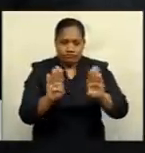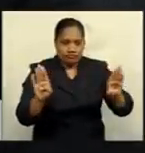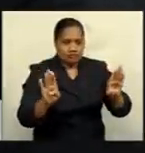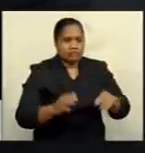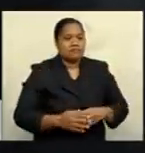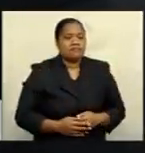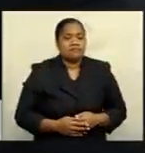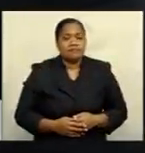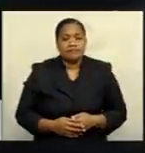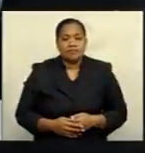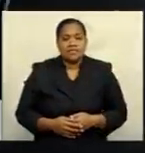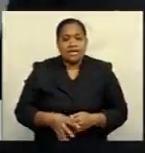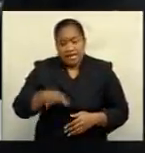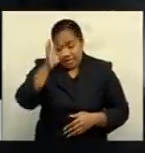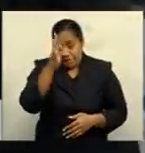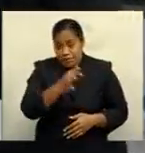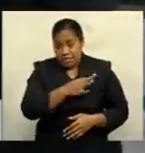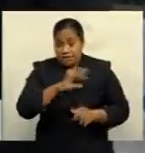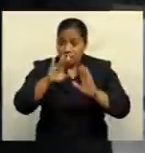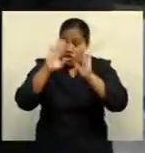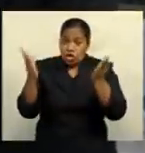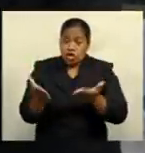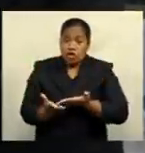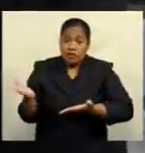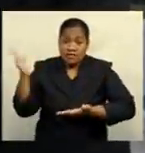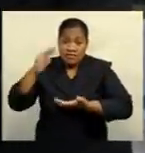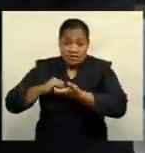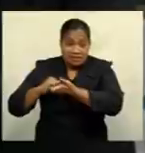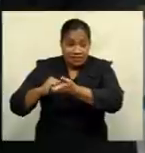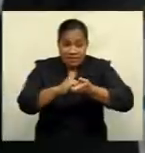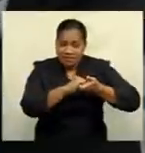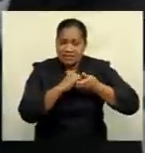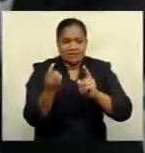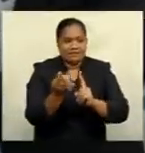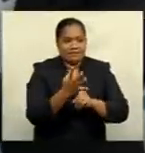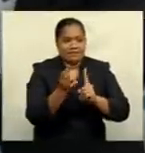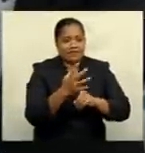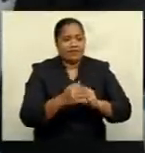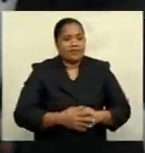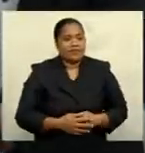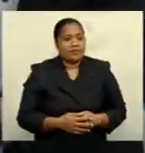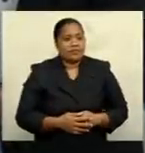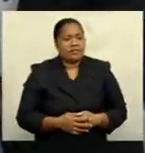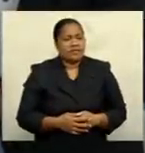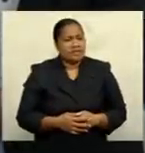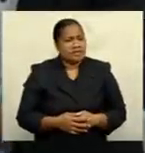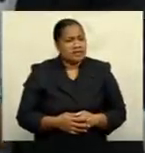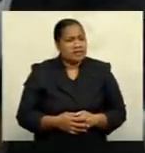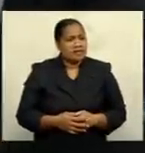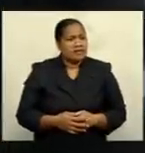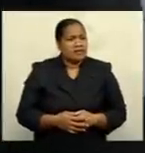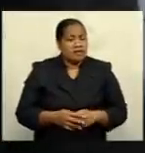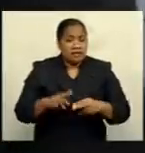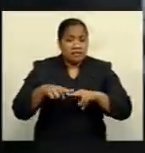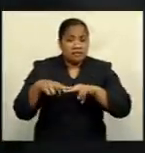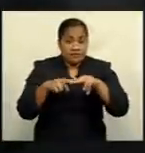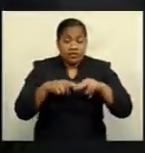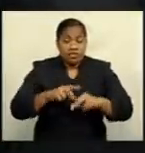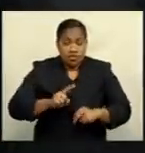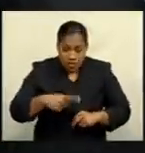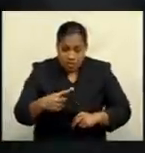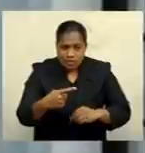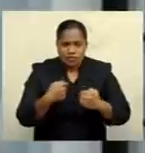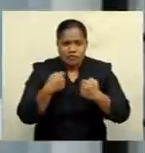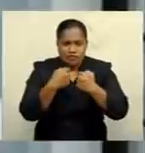global solidarity is vital. As Fiji continues to battle outbreaks, working together, our collaboration